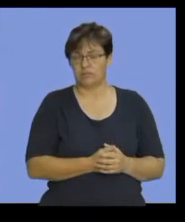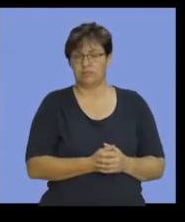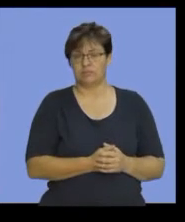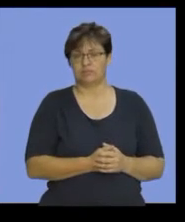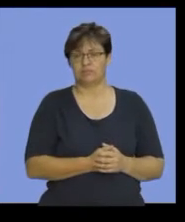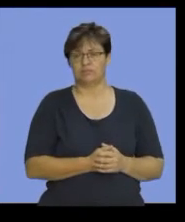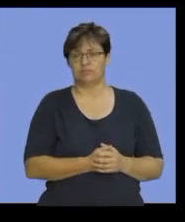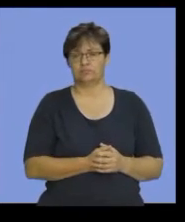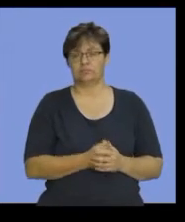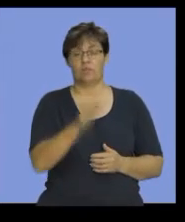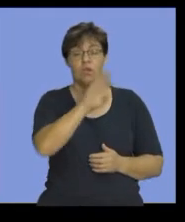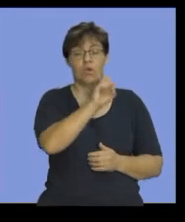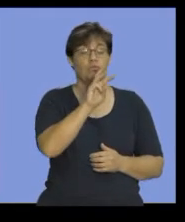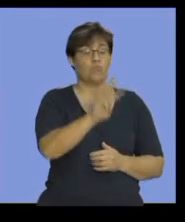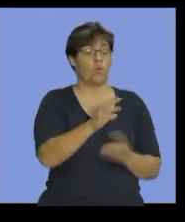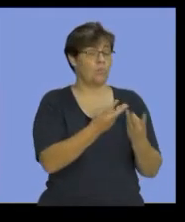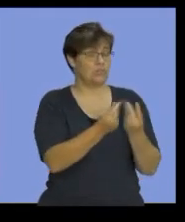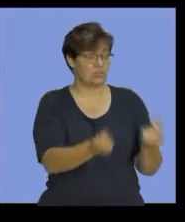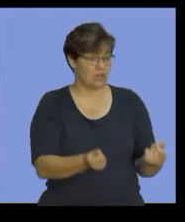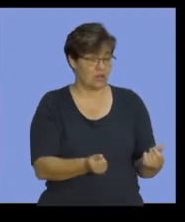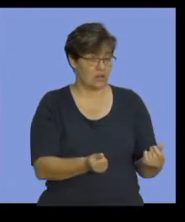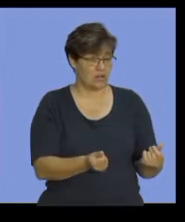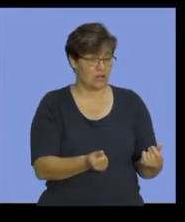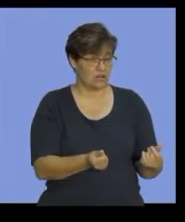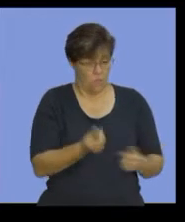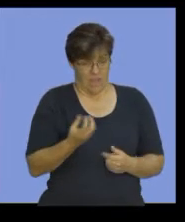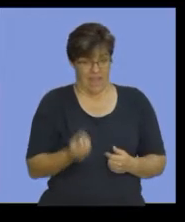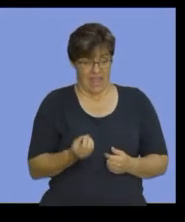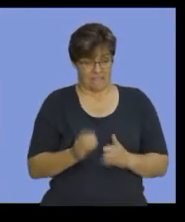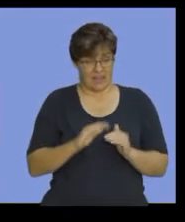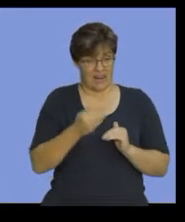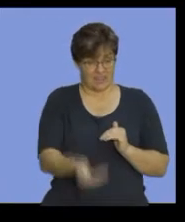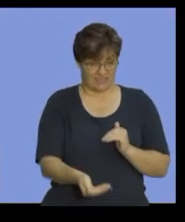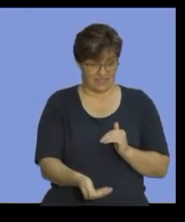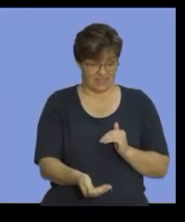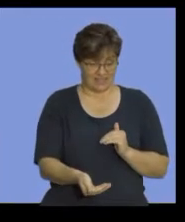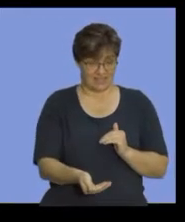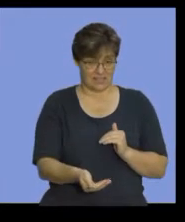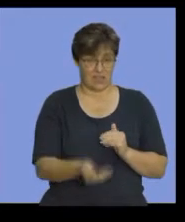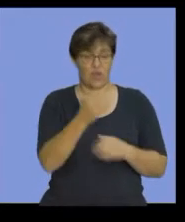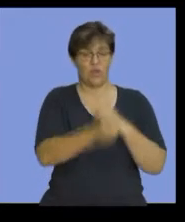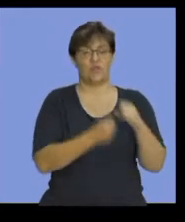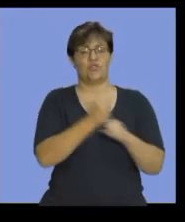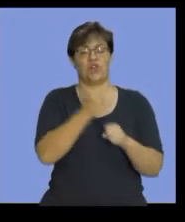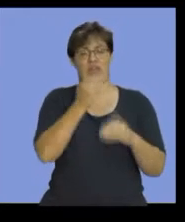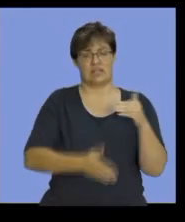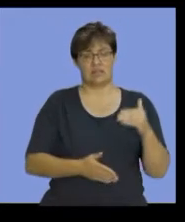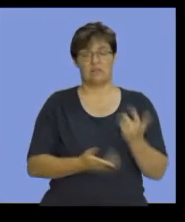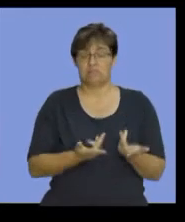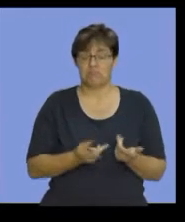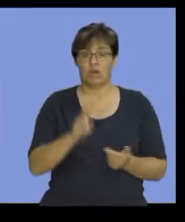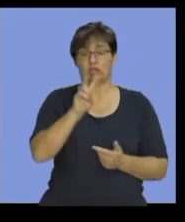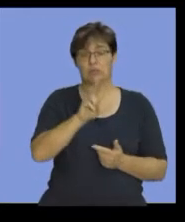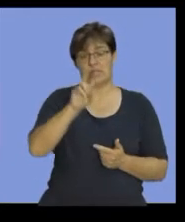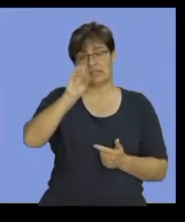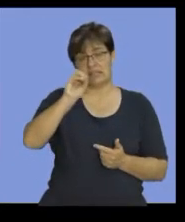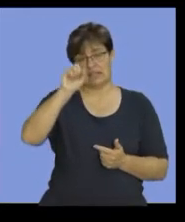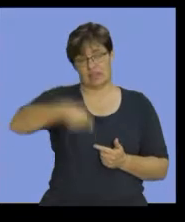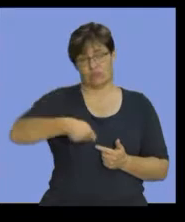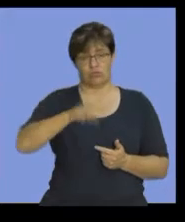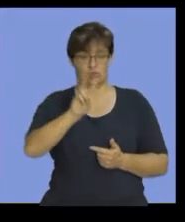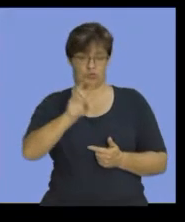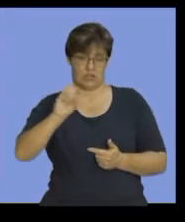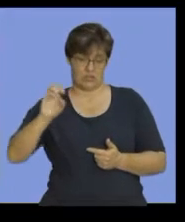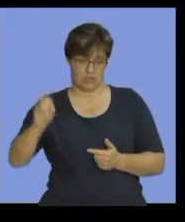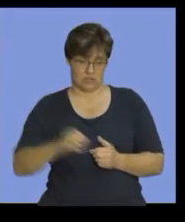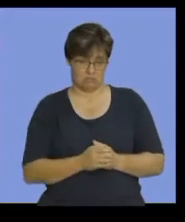the raw materials on hand at the end of the year amounted to 20,200. Now,